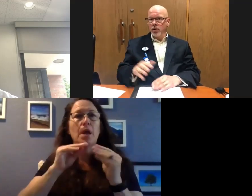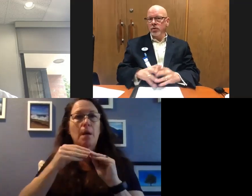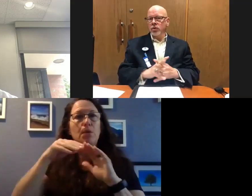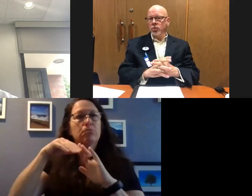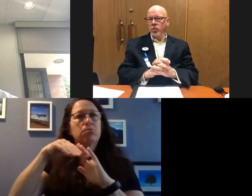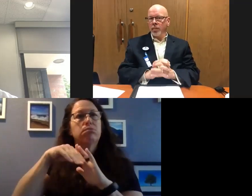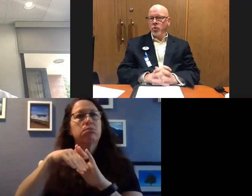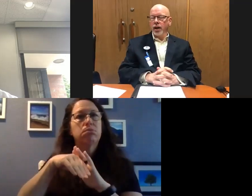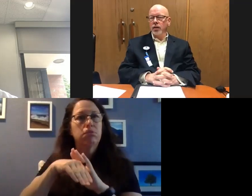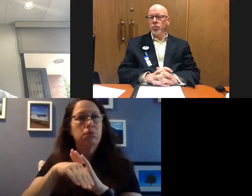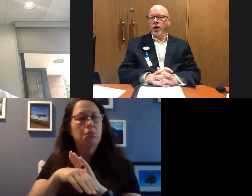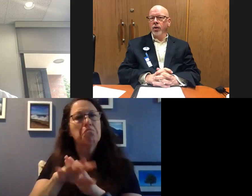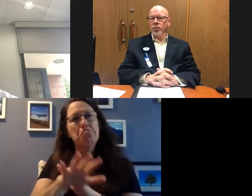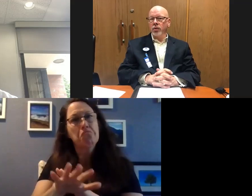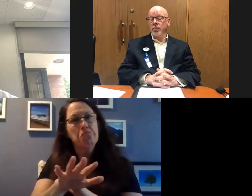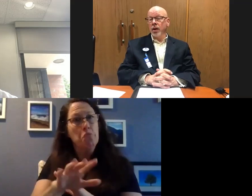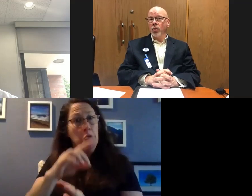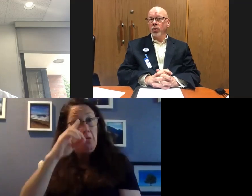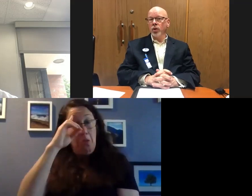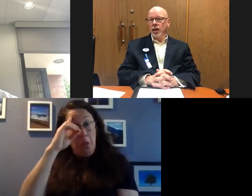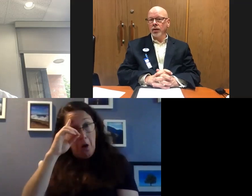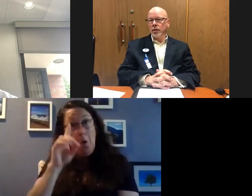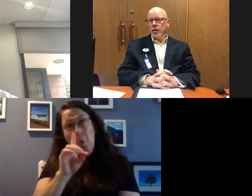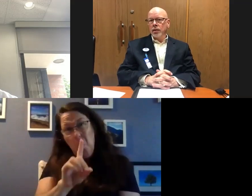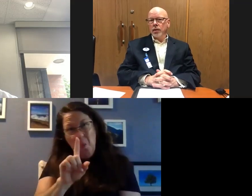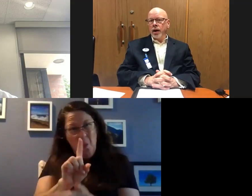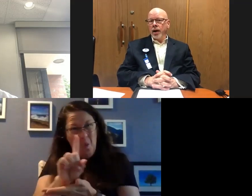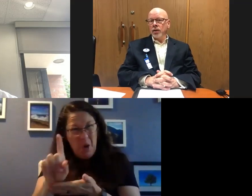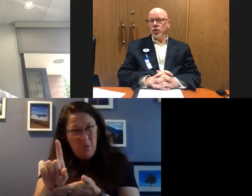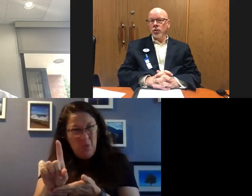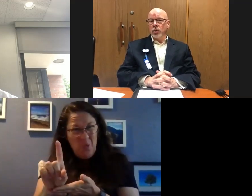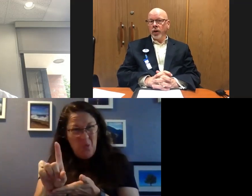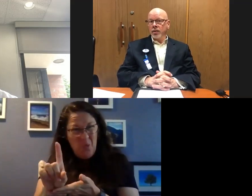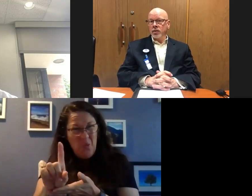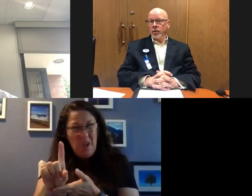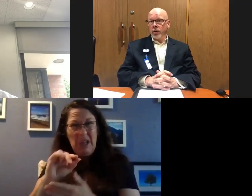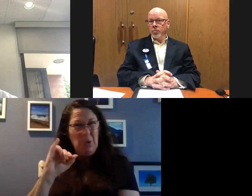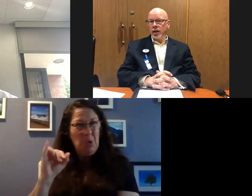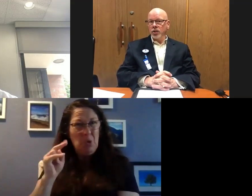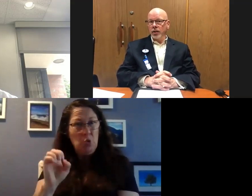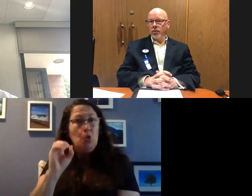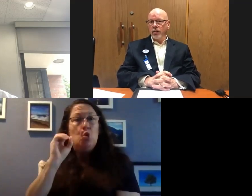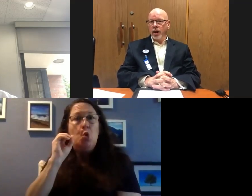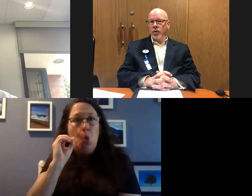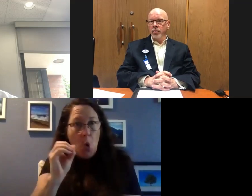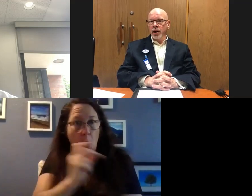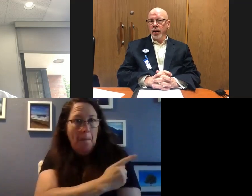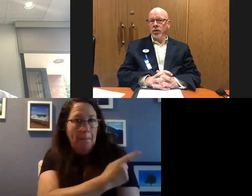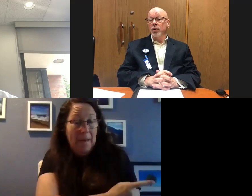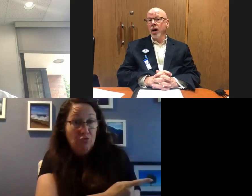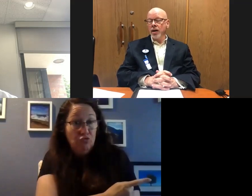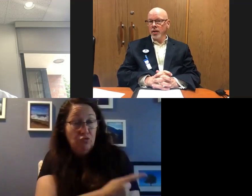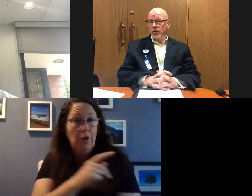down to a point where there was about one week in June where we had zero inpatients that were